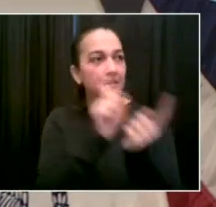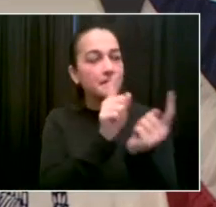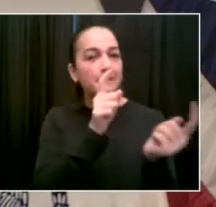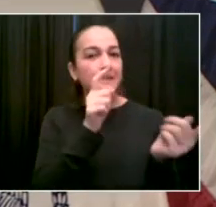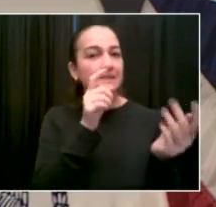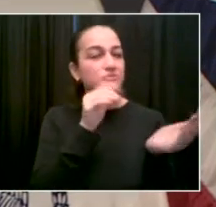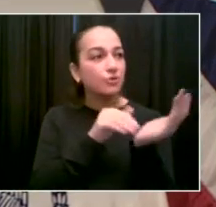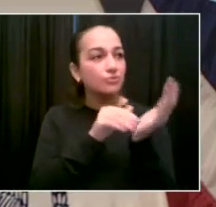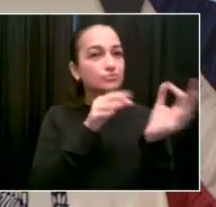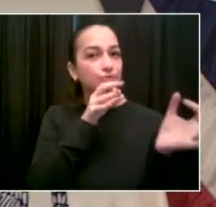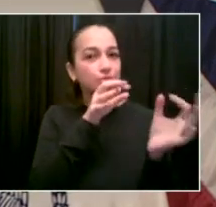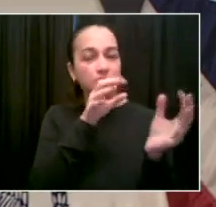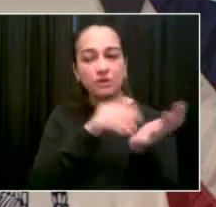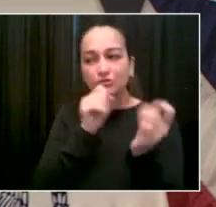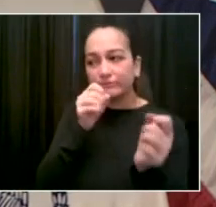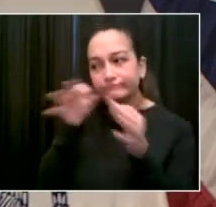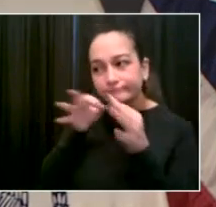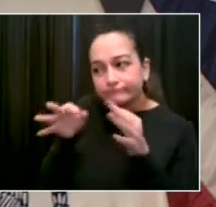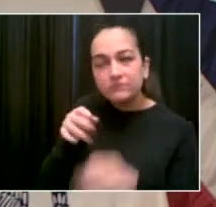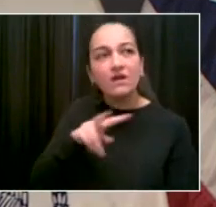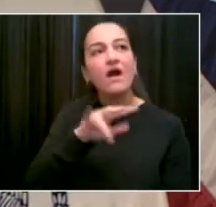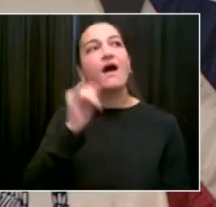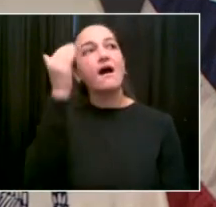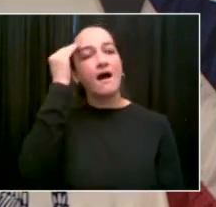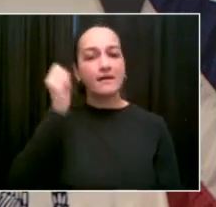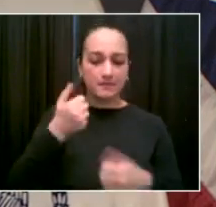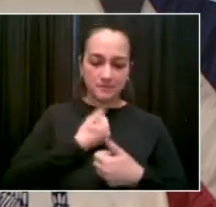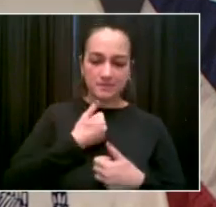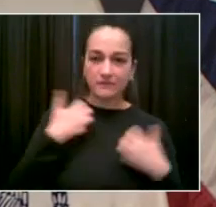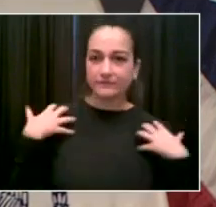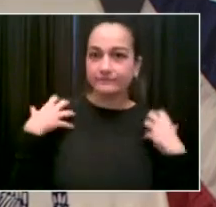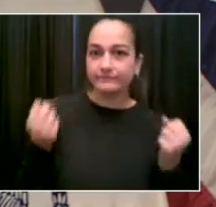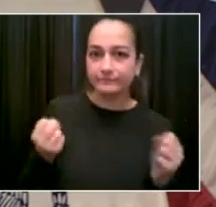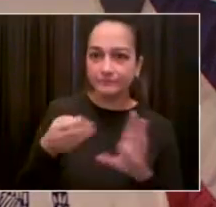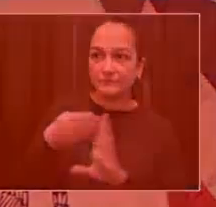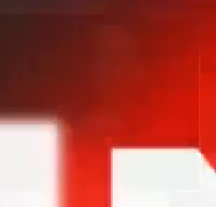to the people and demystifies and gets people to understand the things that really help them.